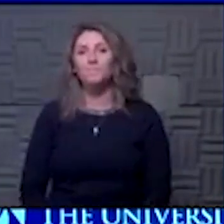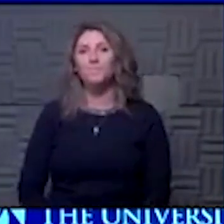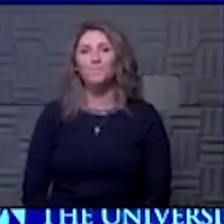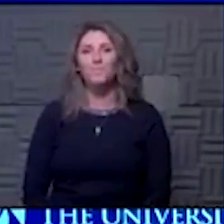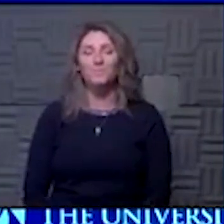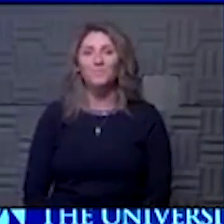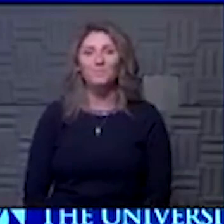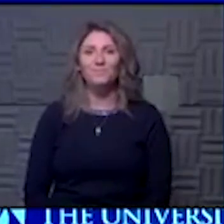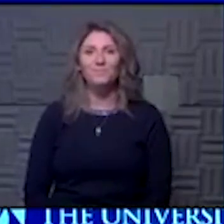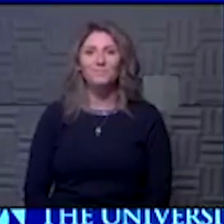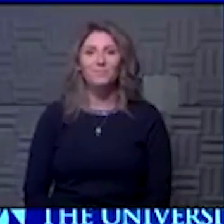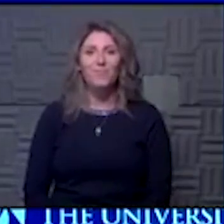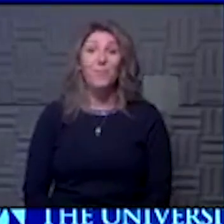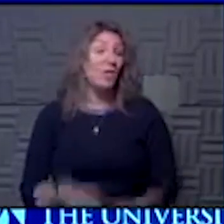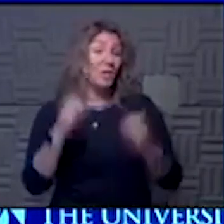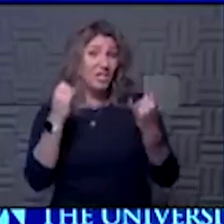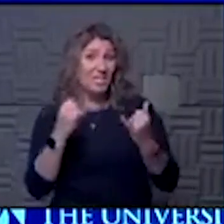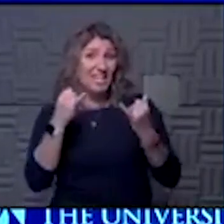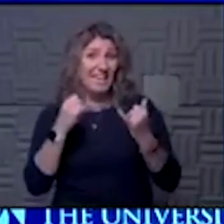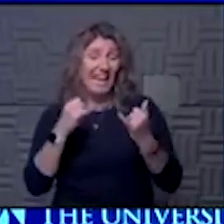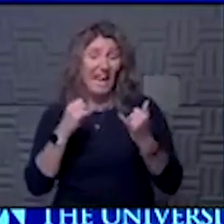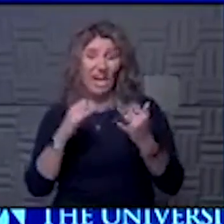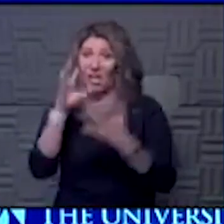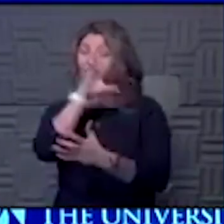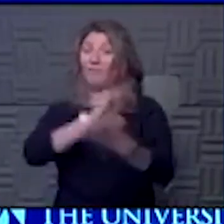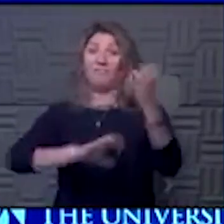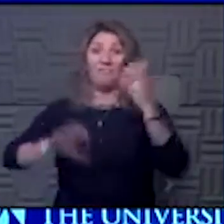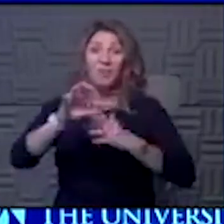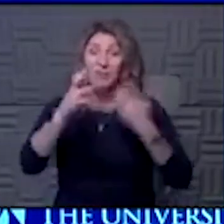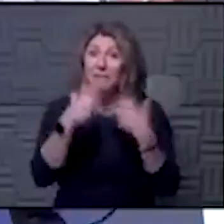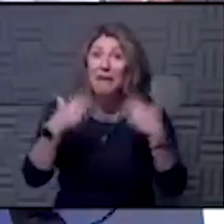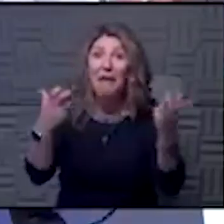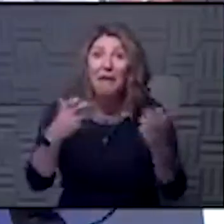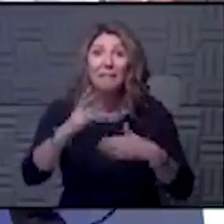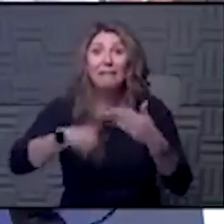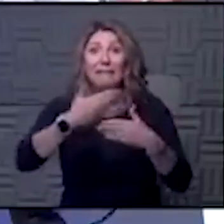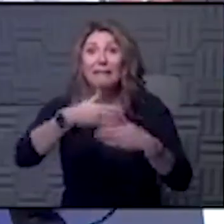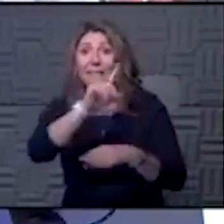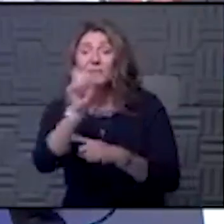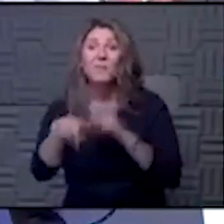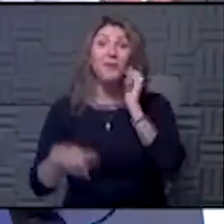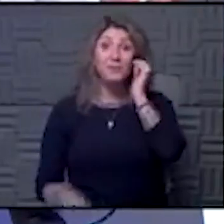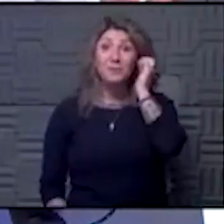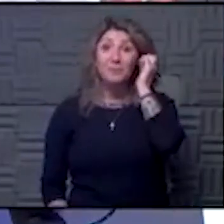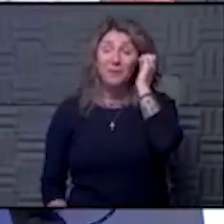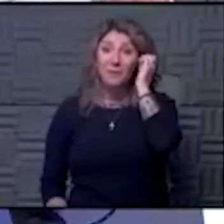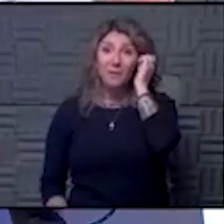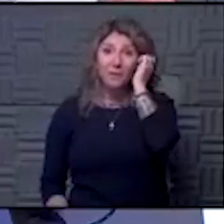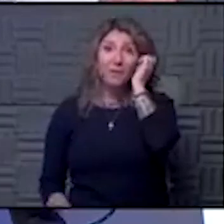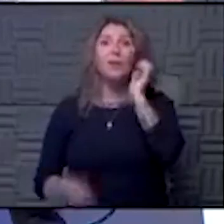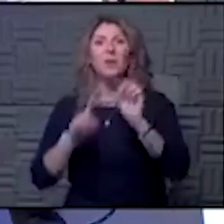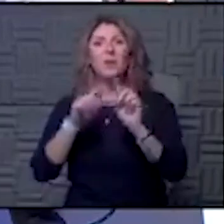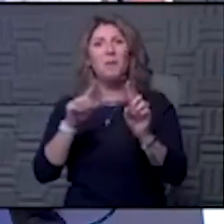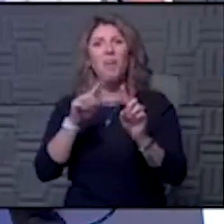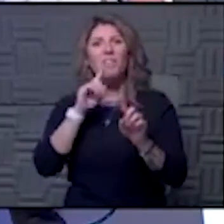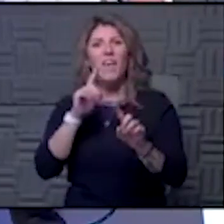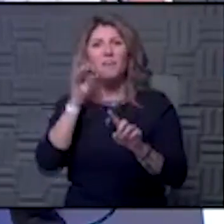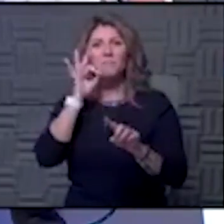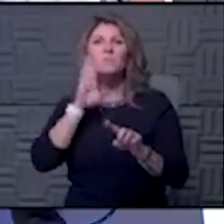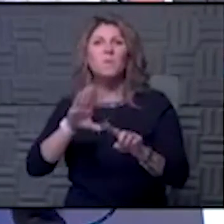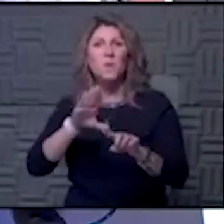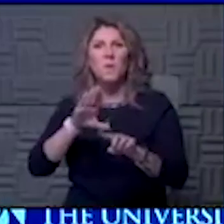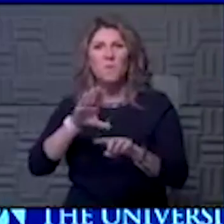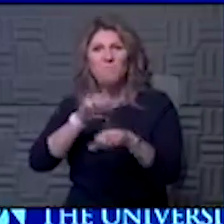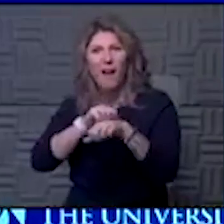Okay. Now that we've completely confused the audience, let's ask the next question. Yeah, but you know what? The mosquito bite really helped. Yeah.